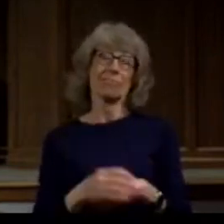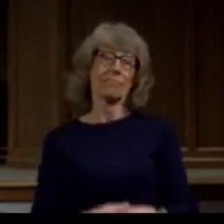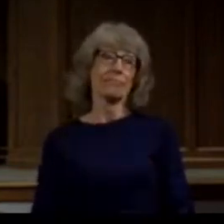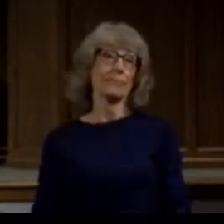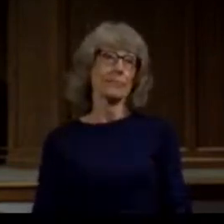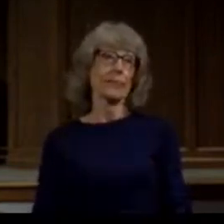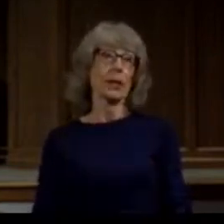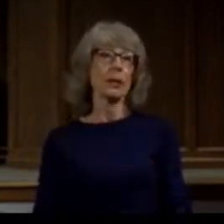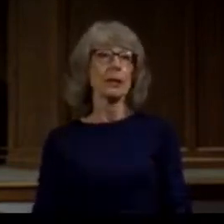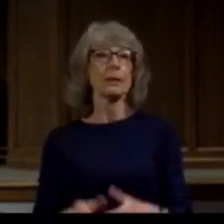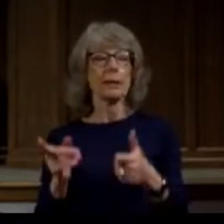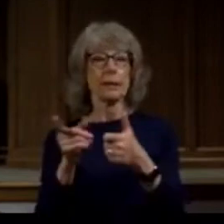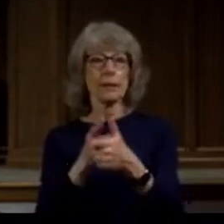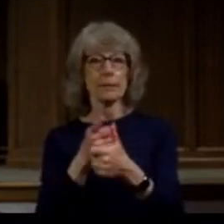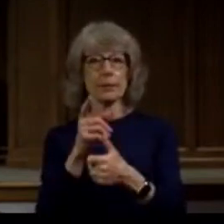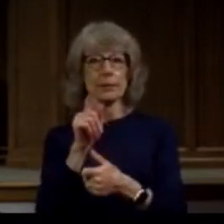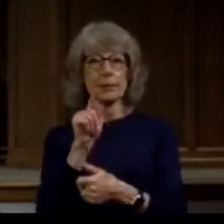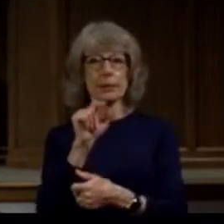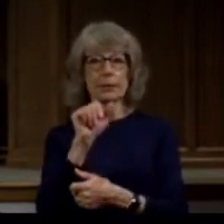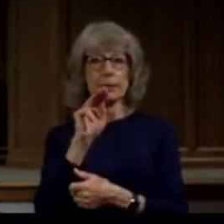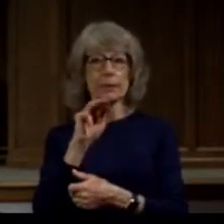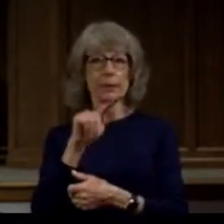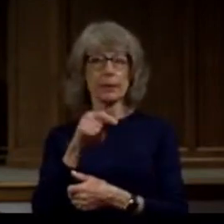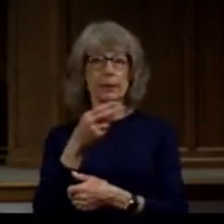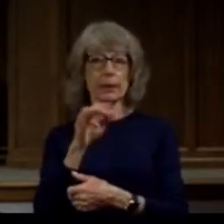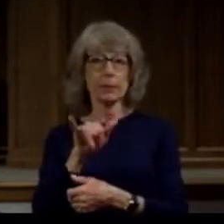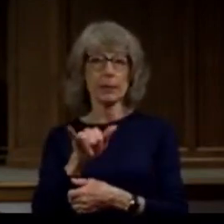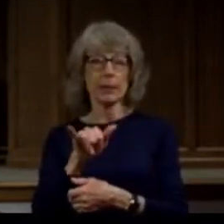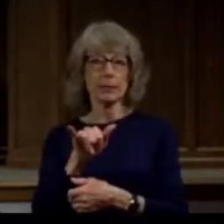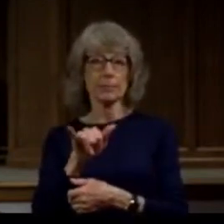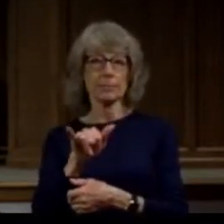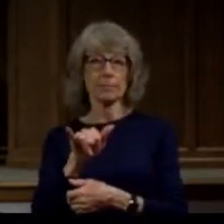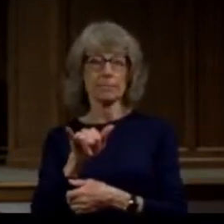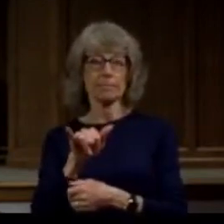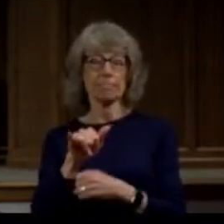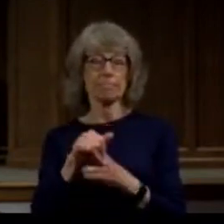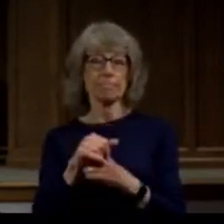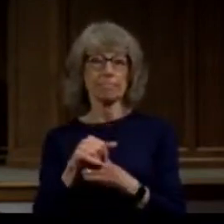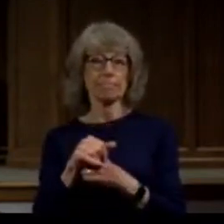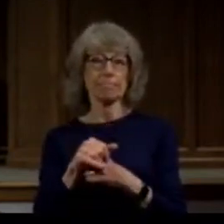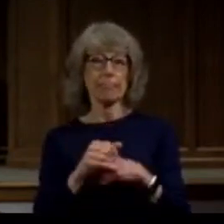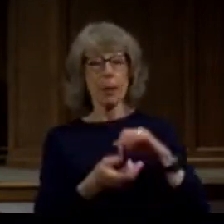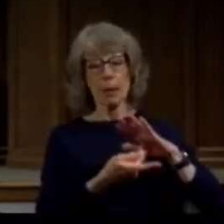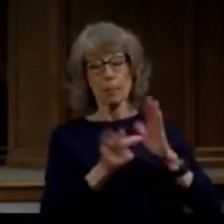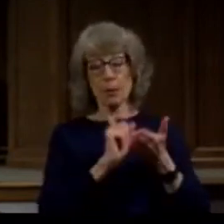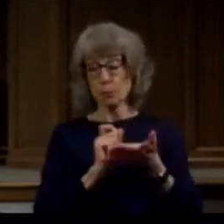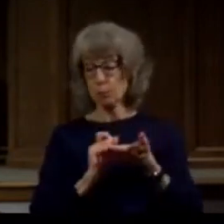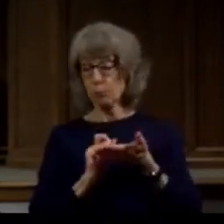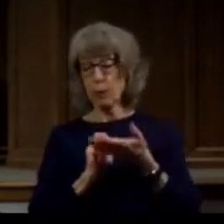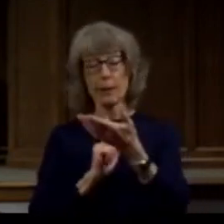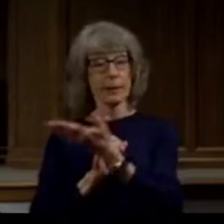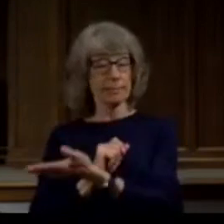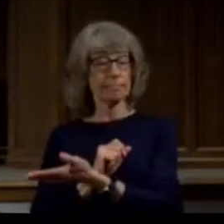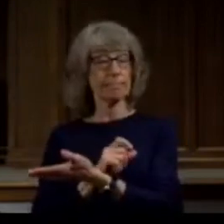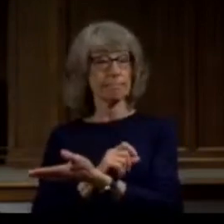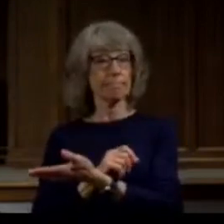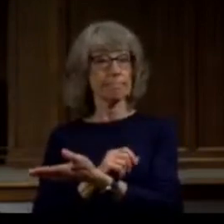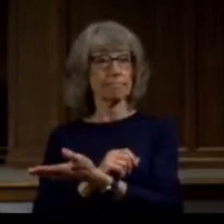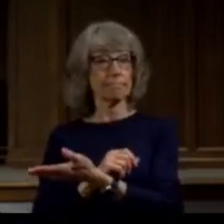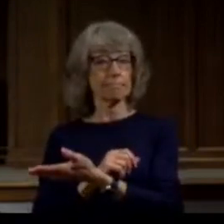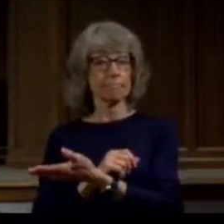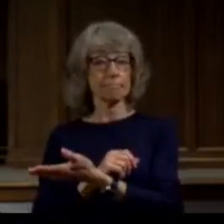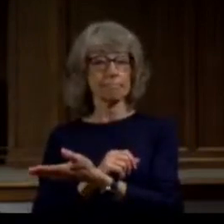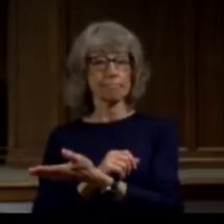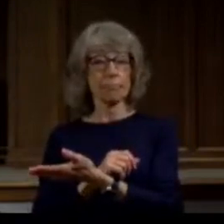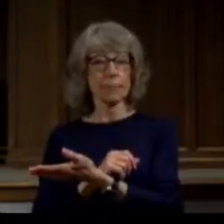let's look at first Timothy let me tell you what he's writing to Timothy about first